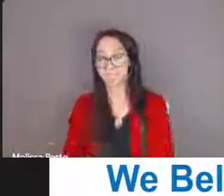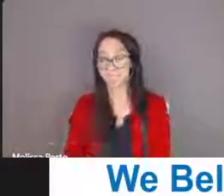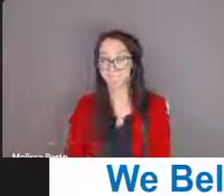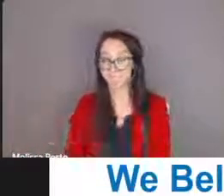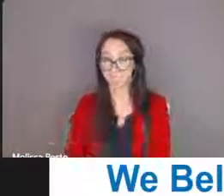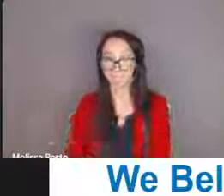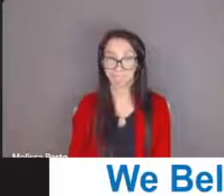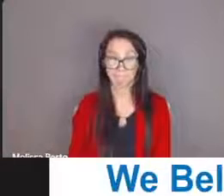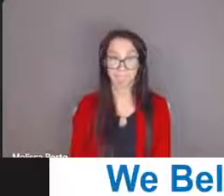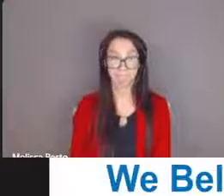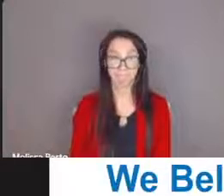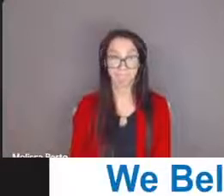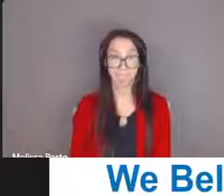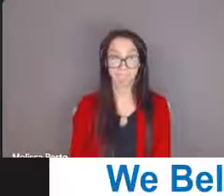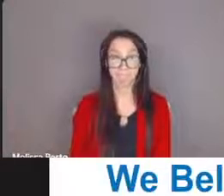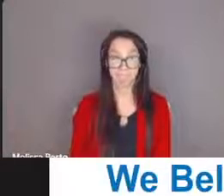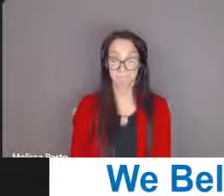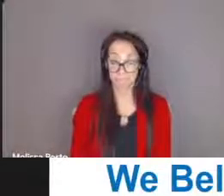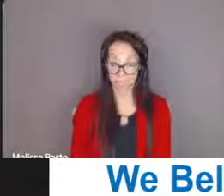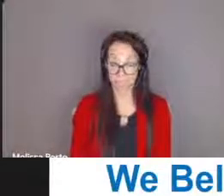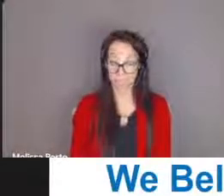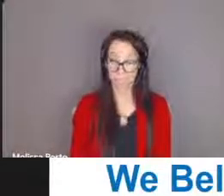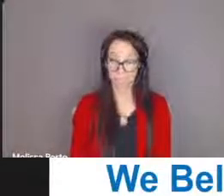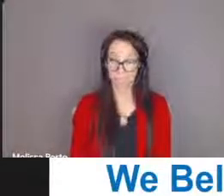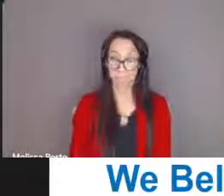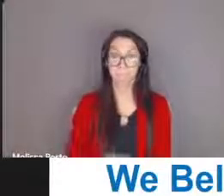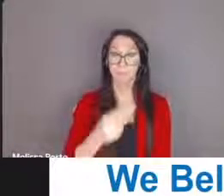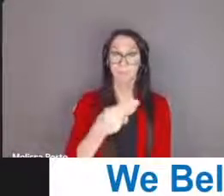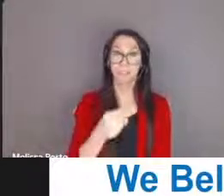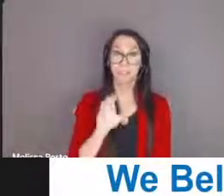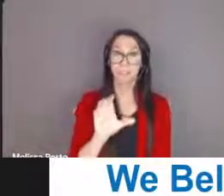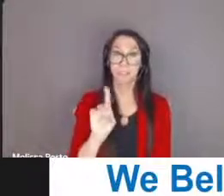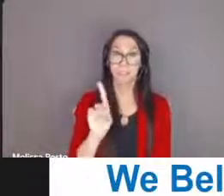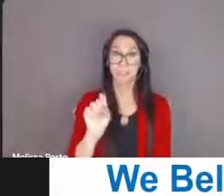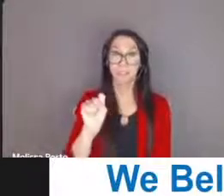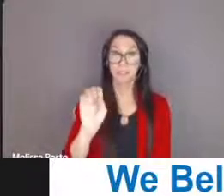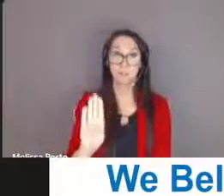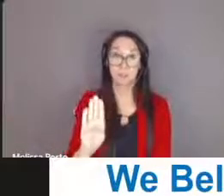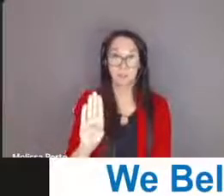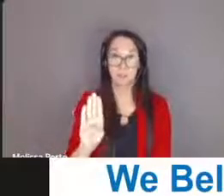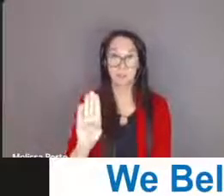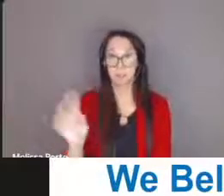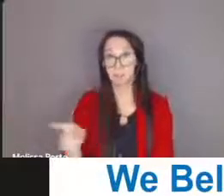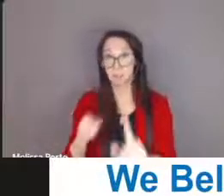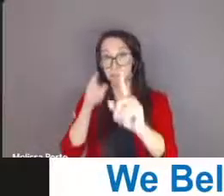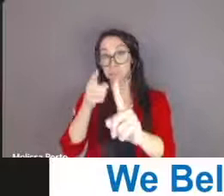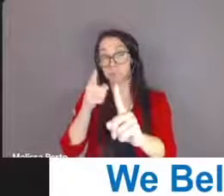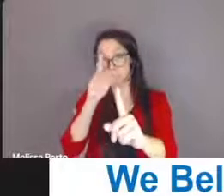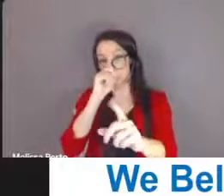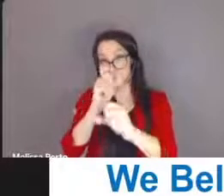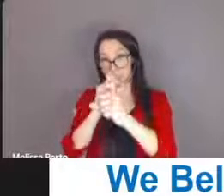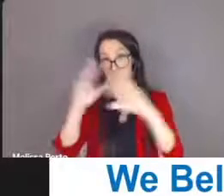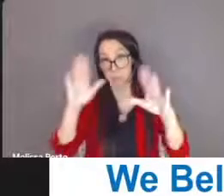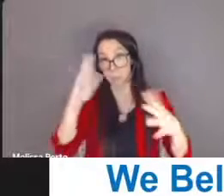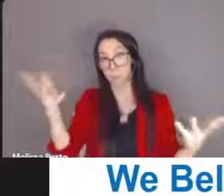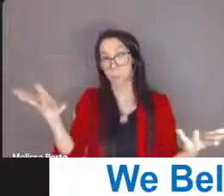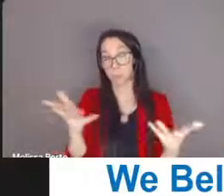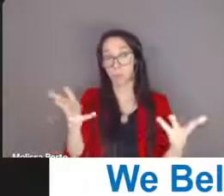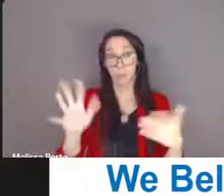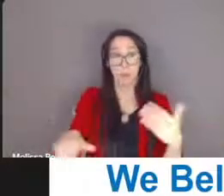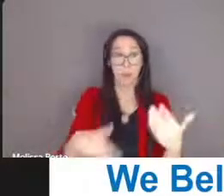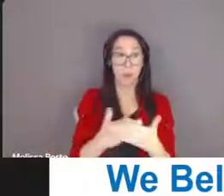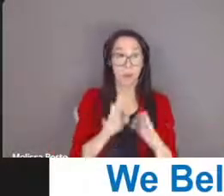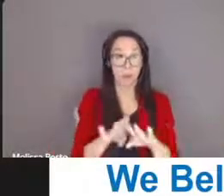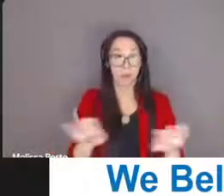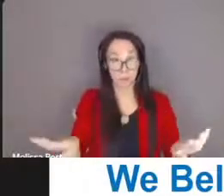so what do we believe we believe that each student has the right to an education which will foster spiritual intellectual physical